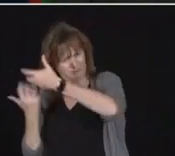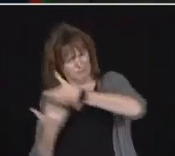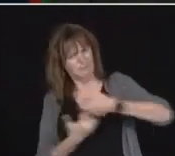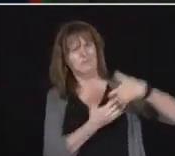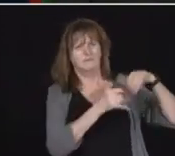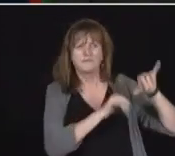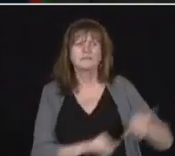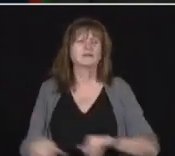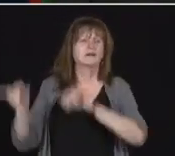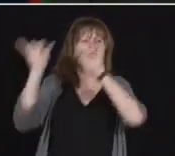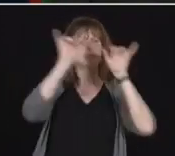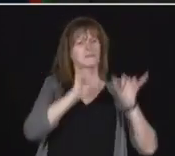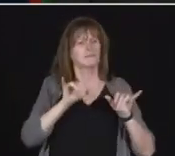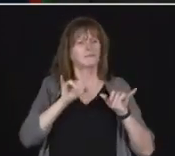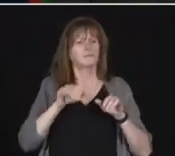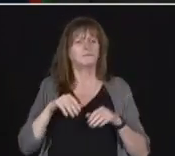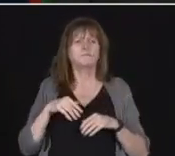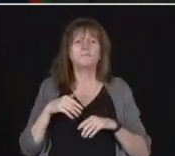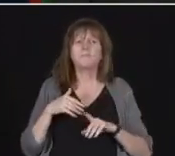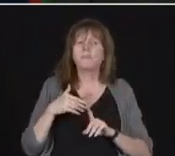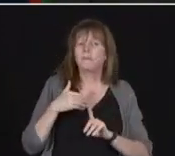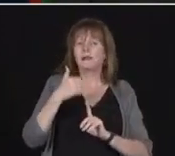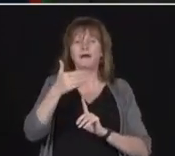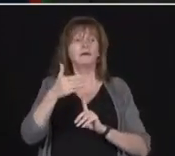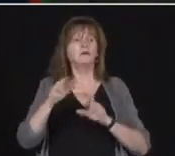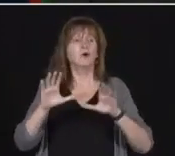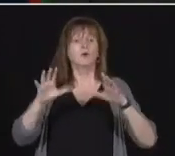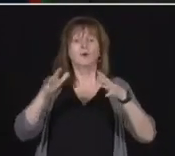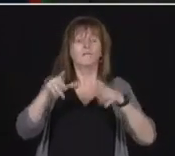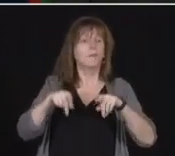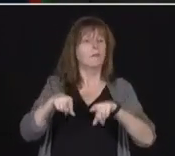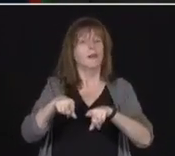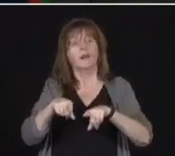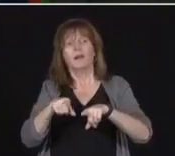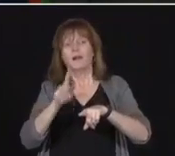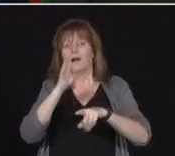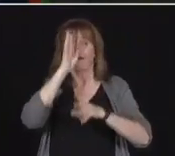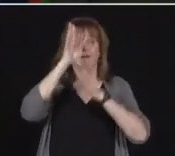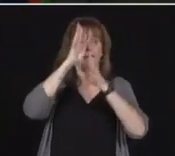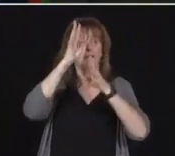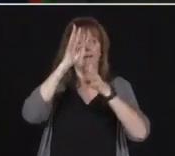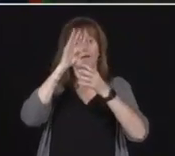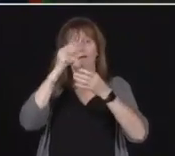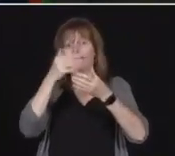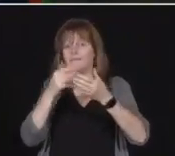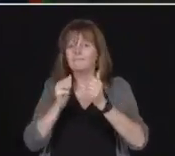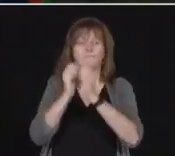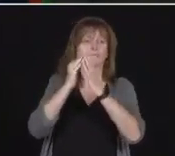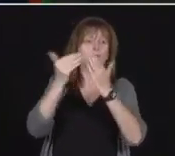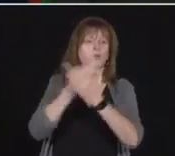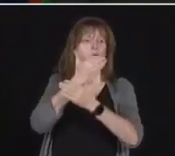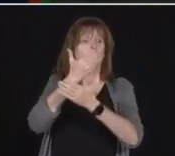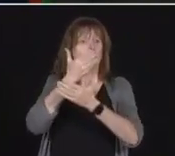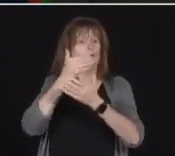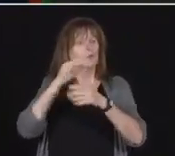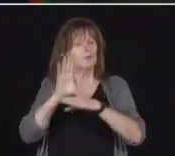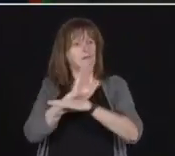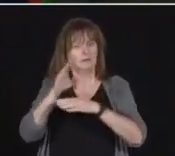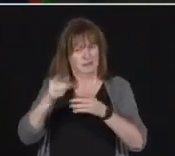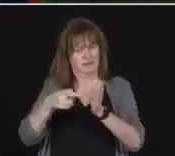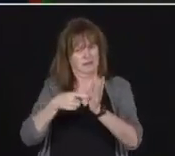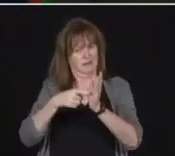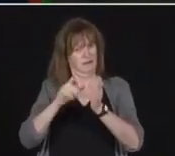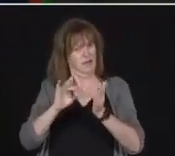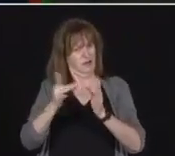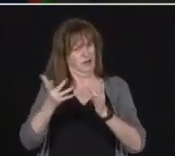connected to the global marketplace. That is why in the ministry of education we are taking action. First, this government is ensuring that Internet